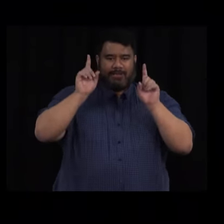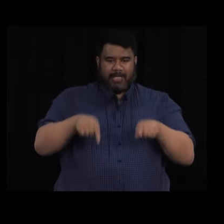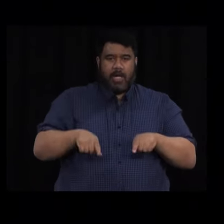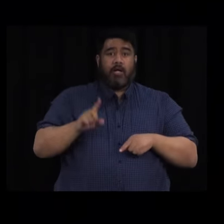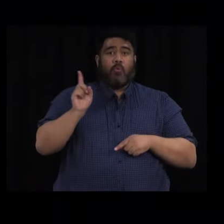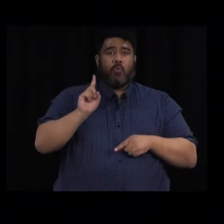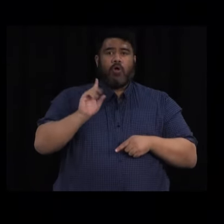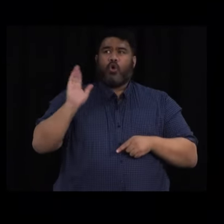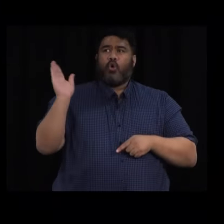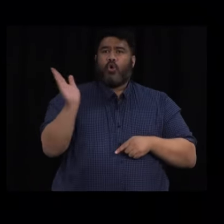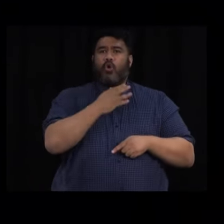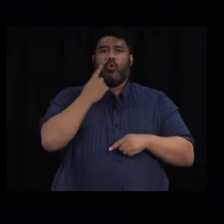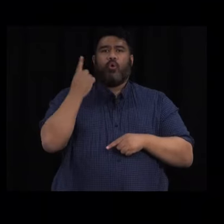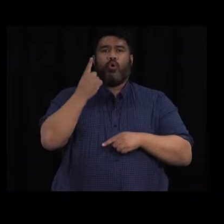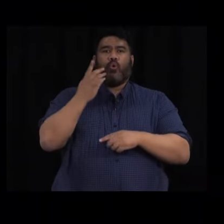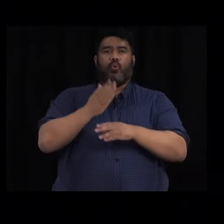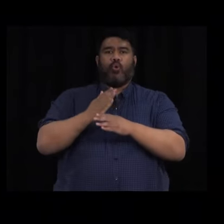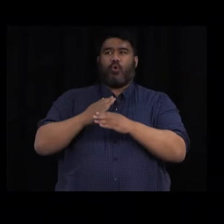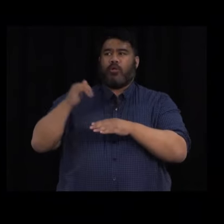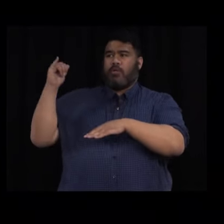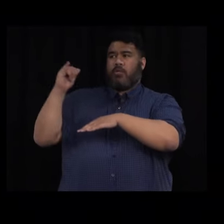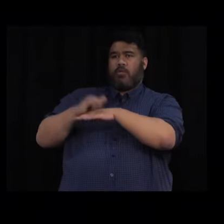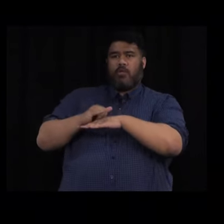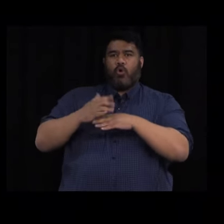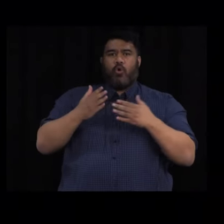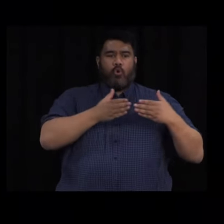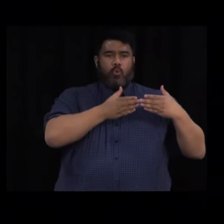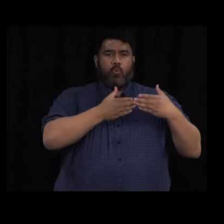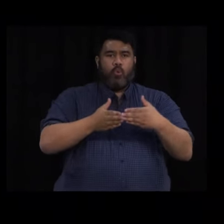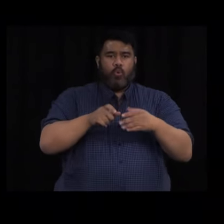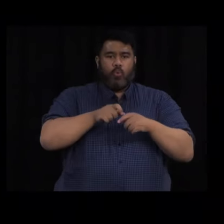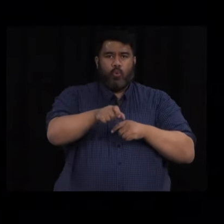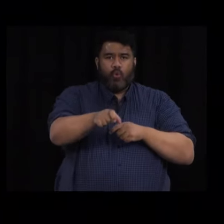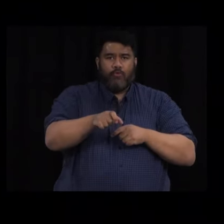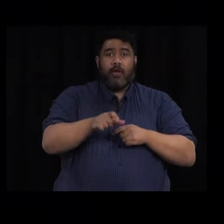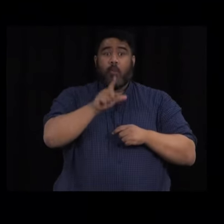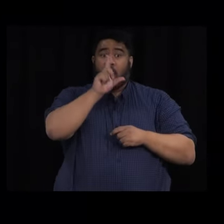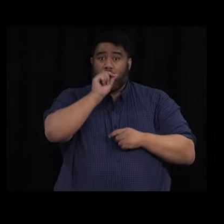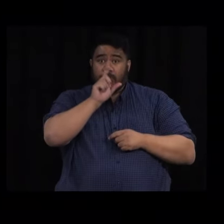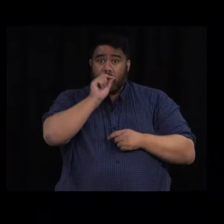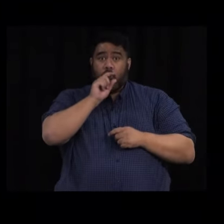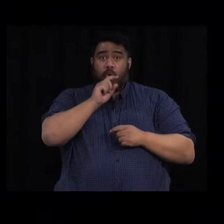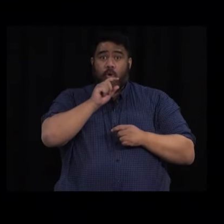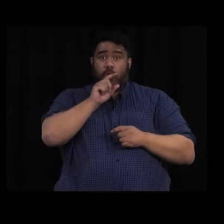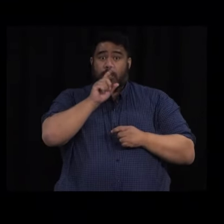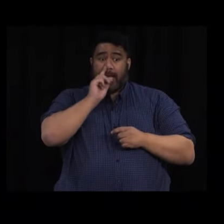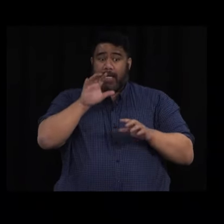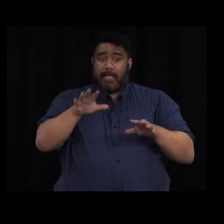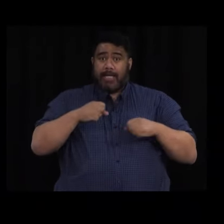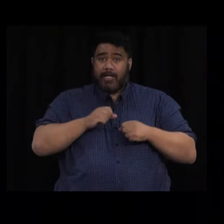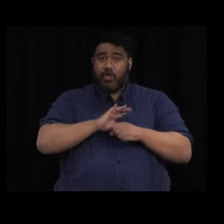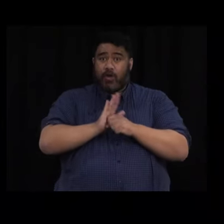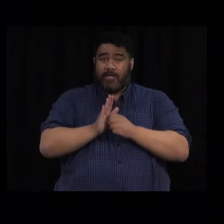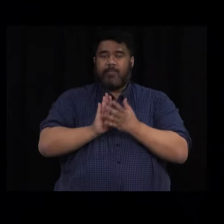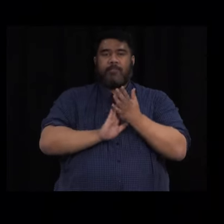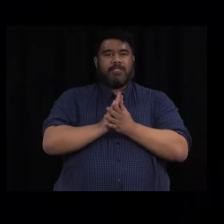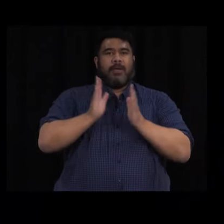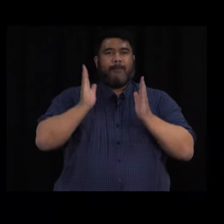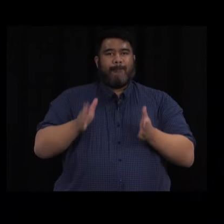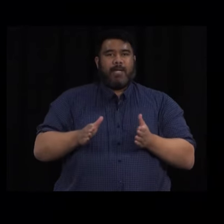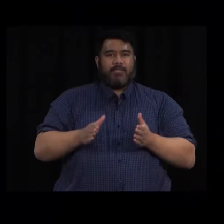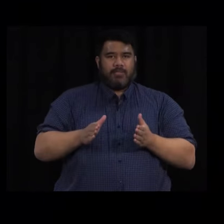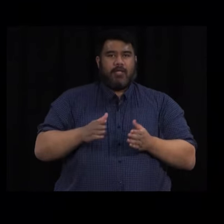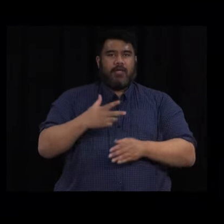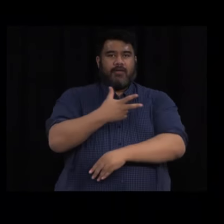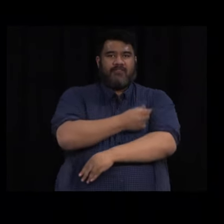workers in roles where they might come into contact with COVID-19 to be vaccinated. This greater protection at our border gives us confidence